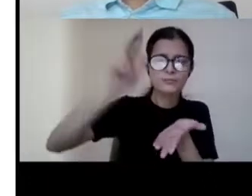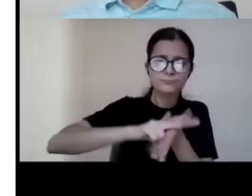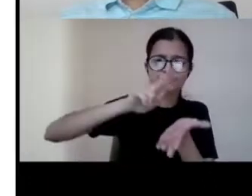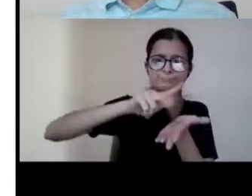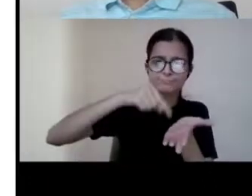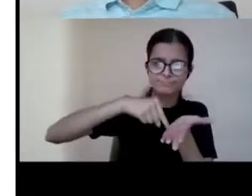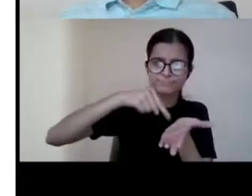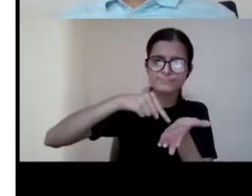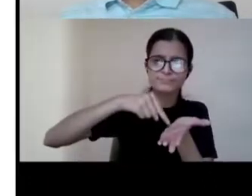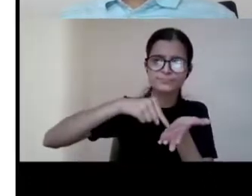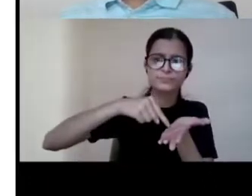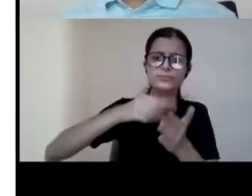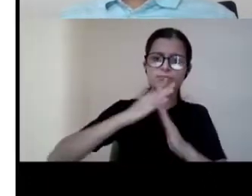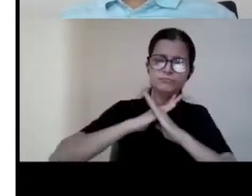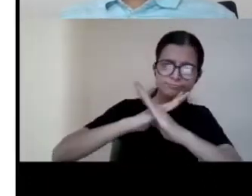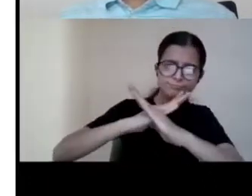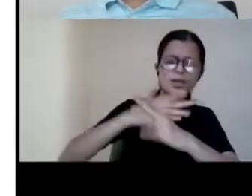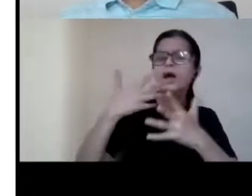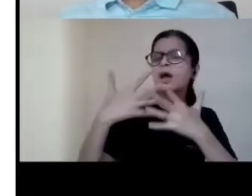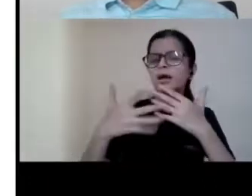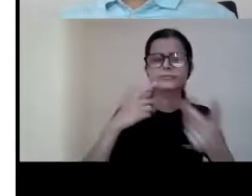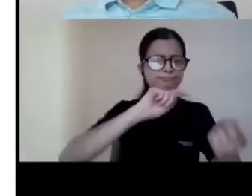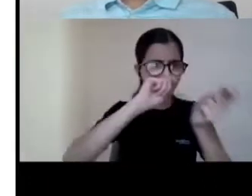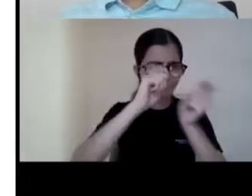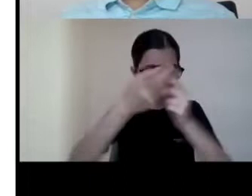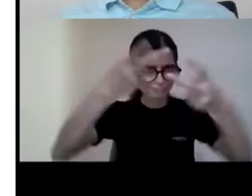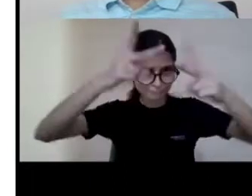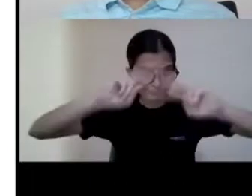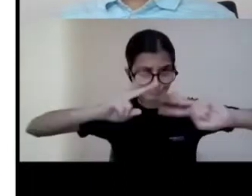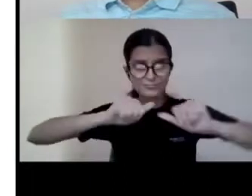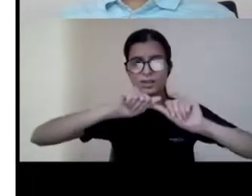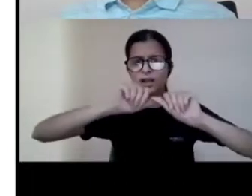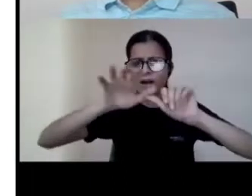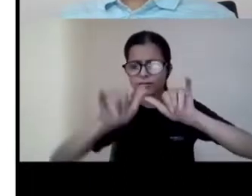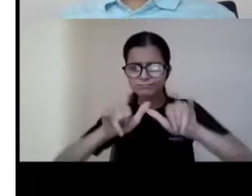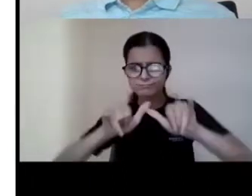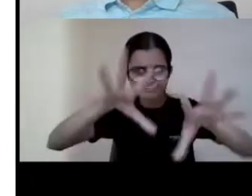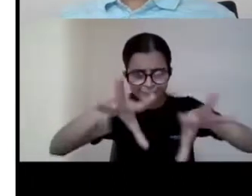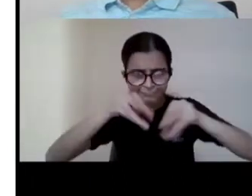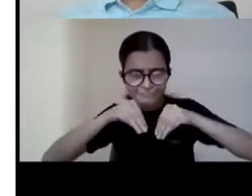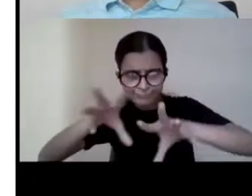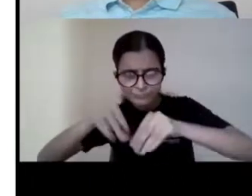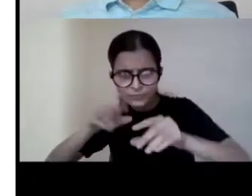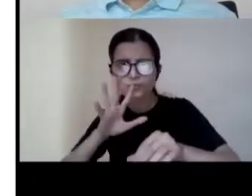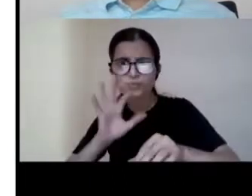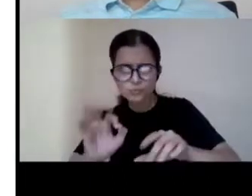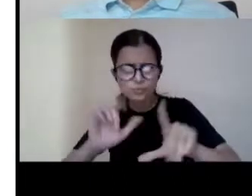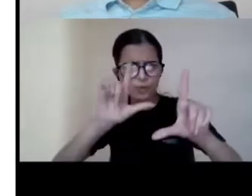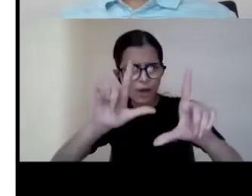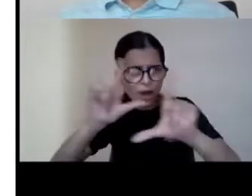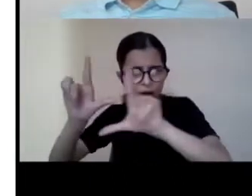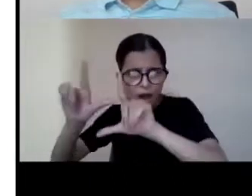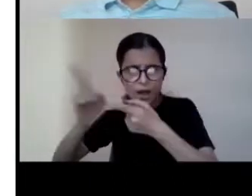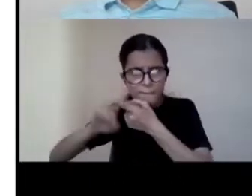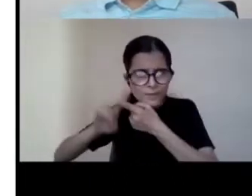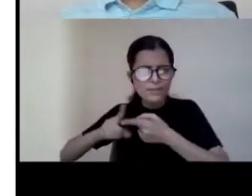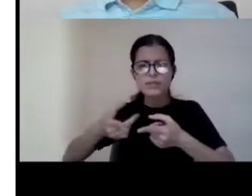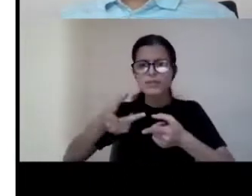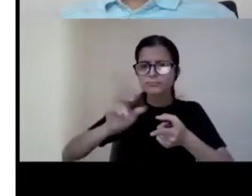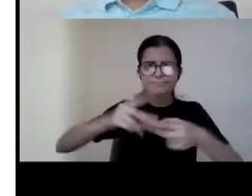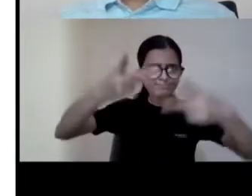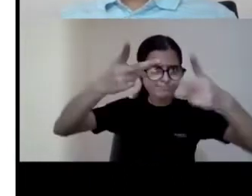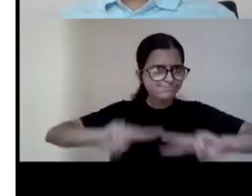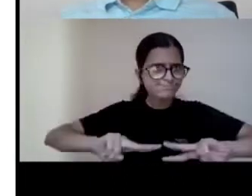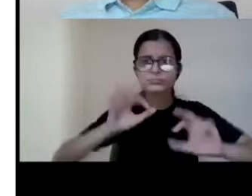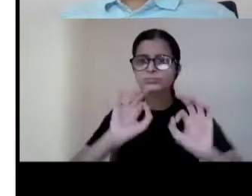prohibits prohibits prohibits prohibits conversion or any adaptation of the original work in any other format without seeking